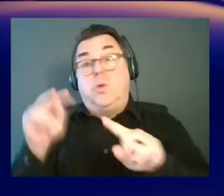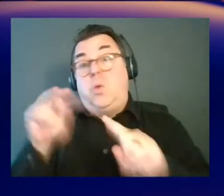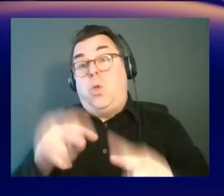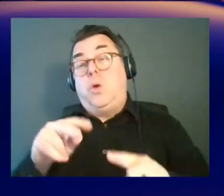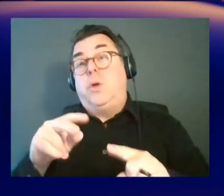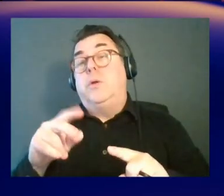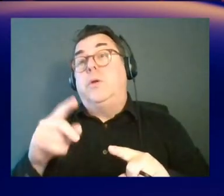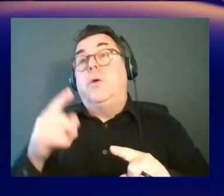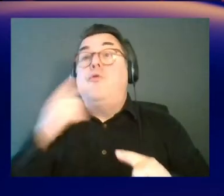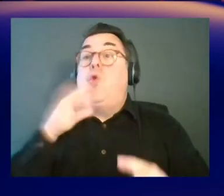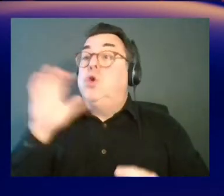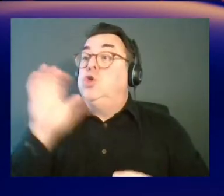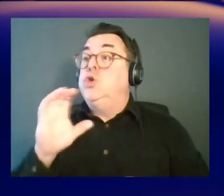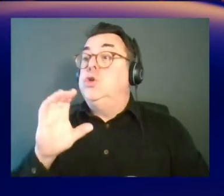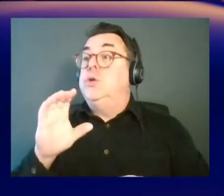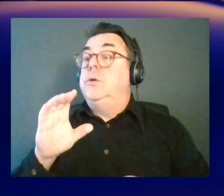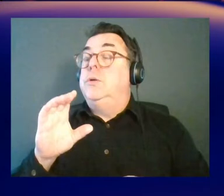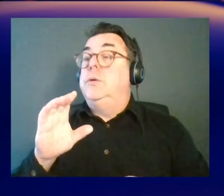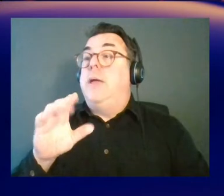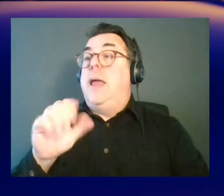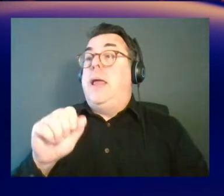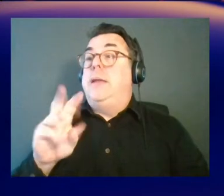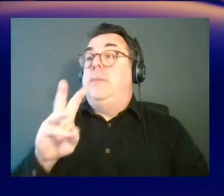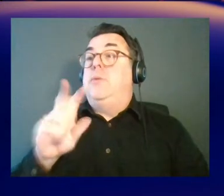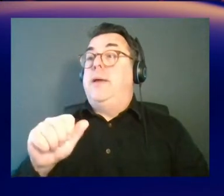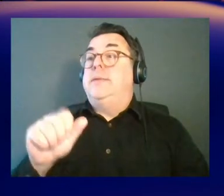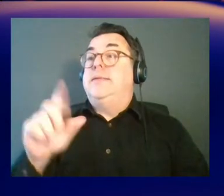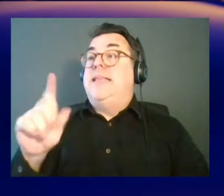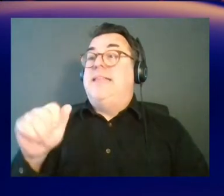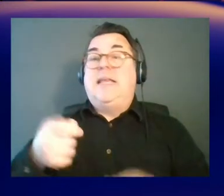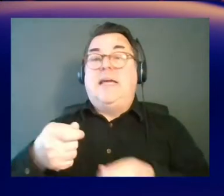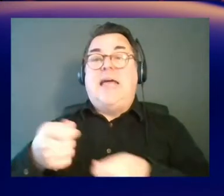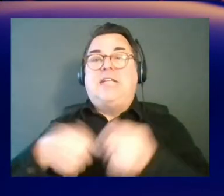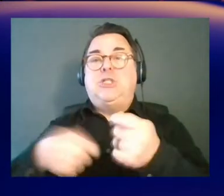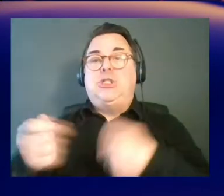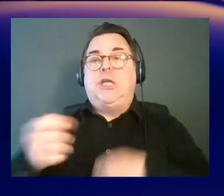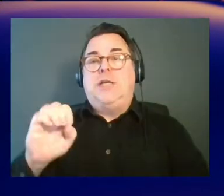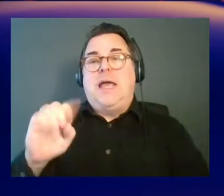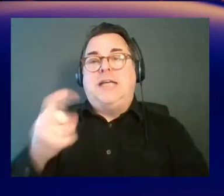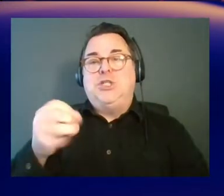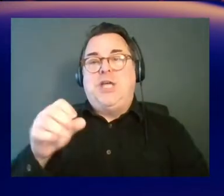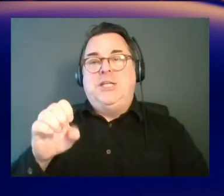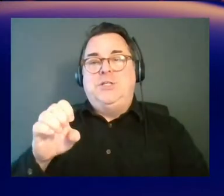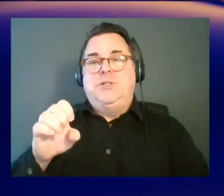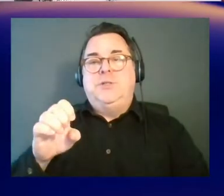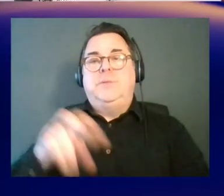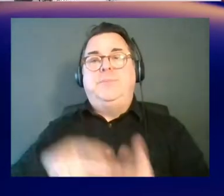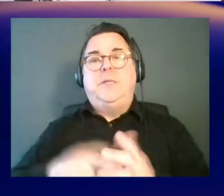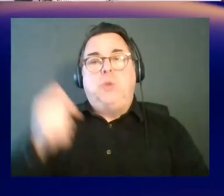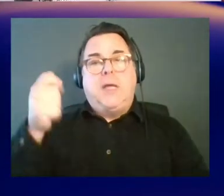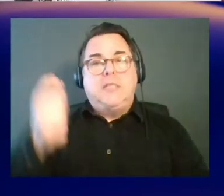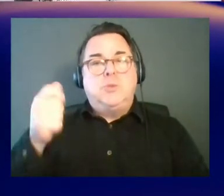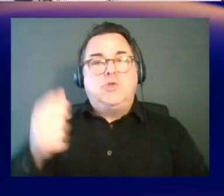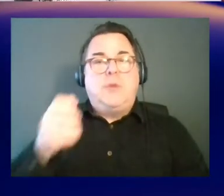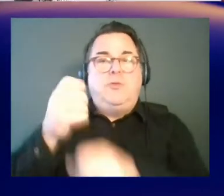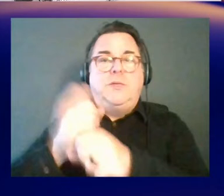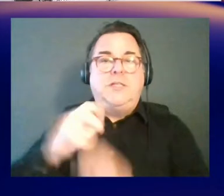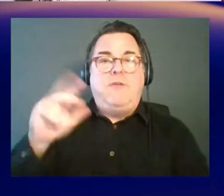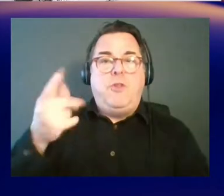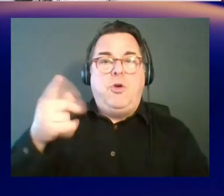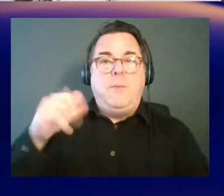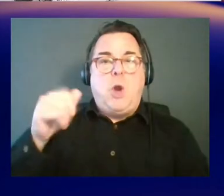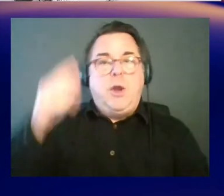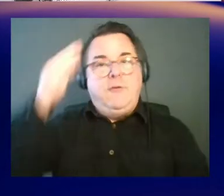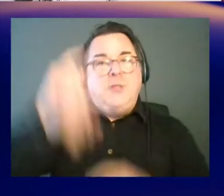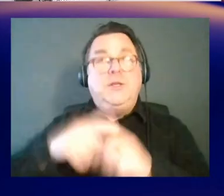searchers to go to would be the AWS Data Exchange, which is a great way to subscribe to third-party data in the cloud. Yeah.